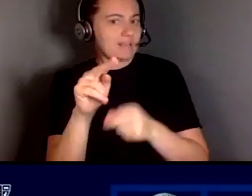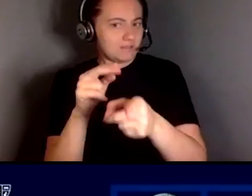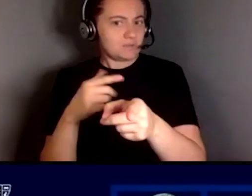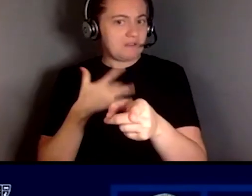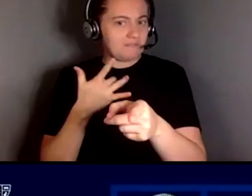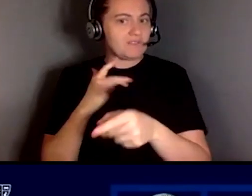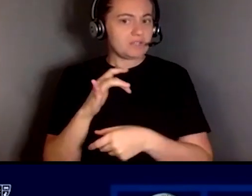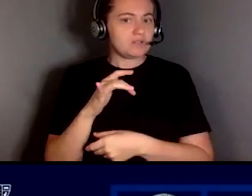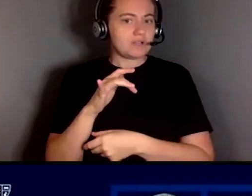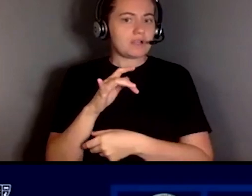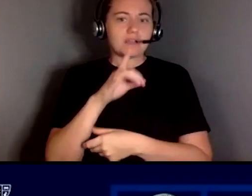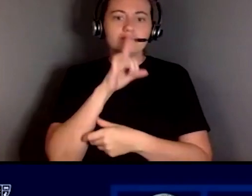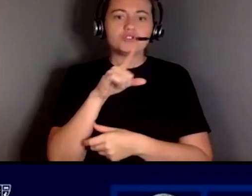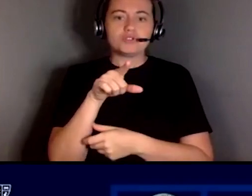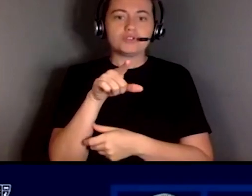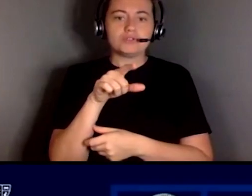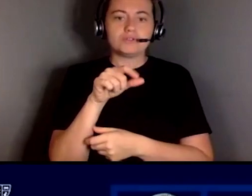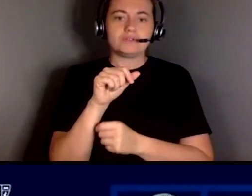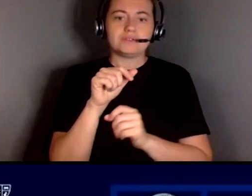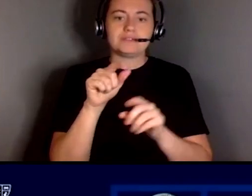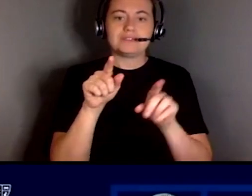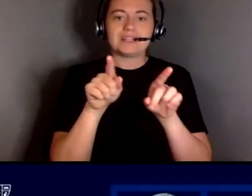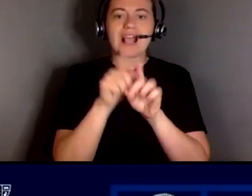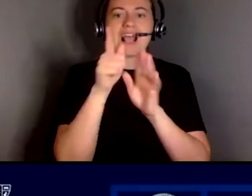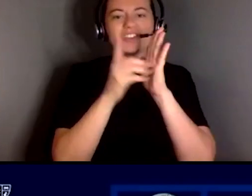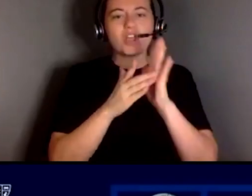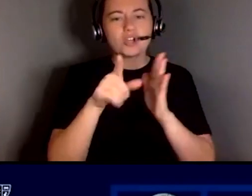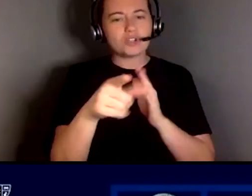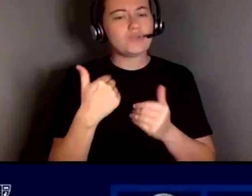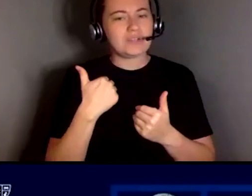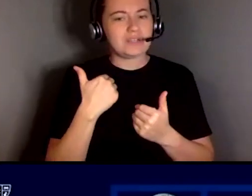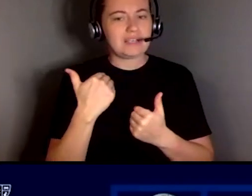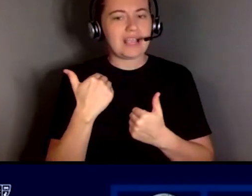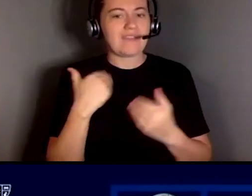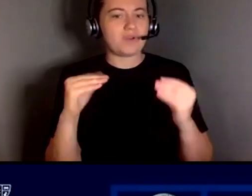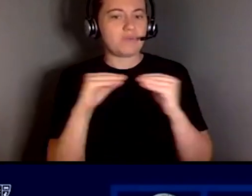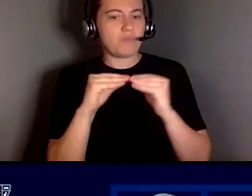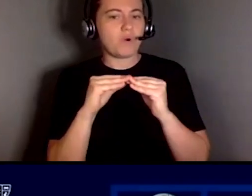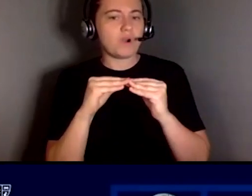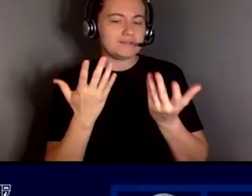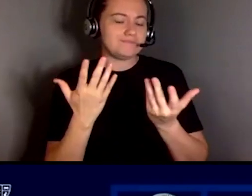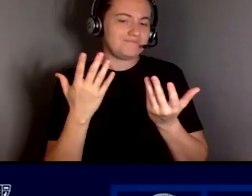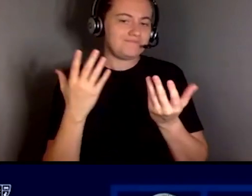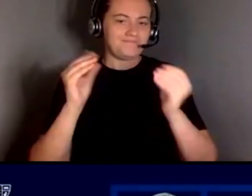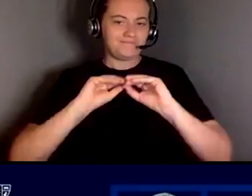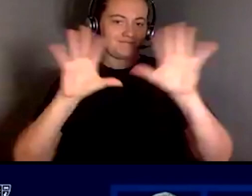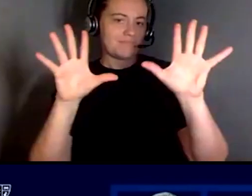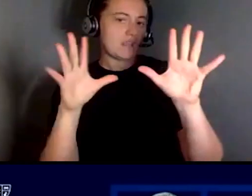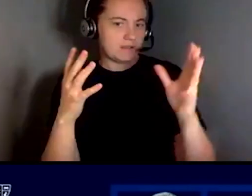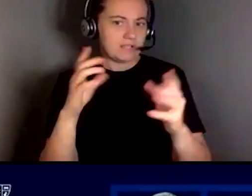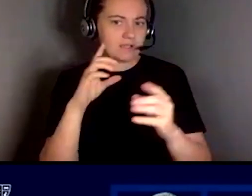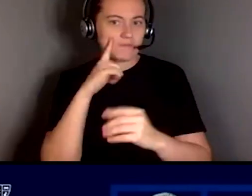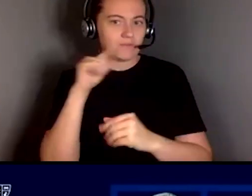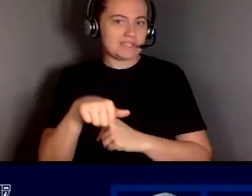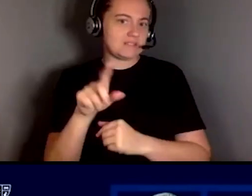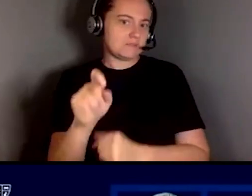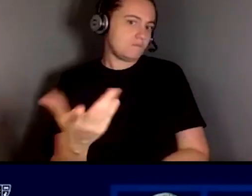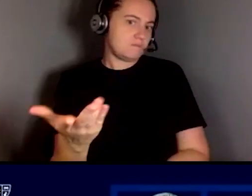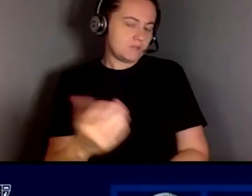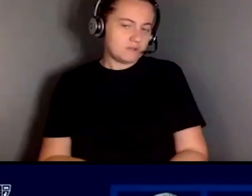you're probably more well versed to answer part of this question so well